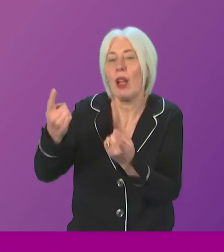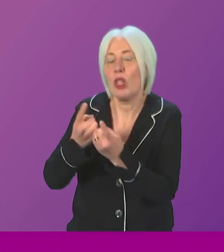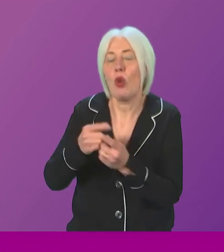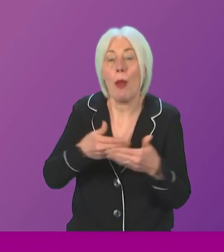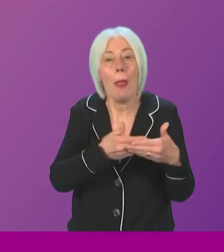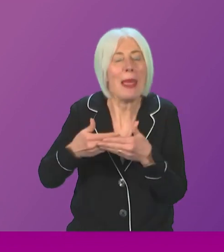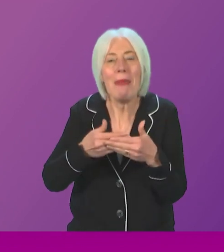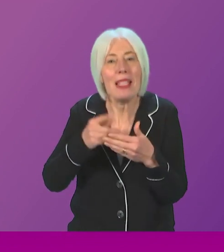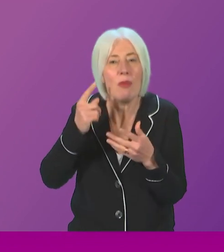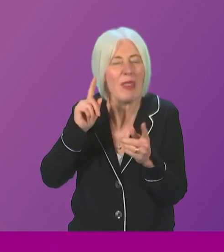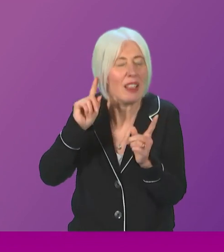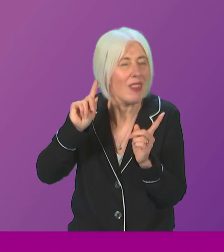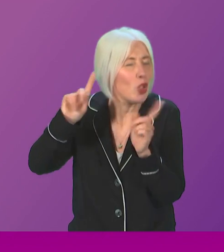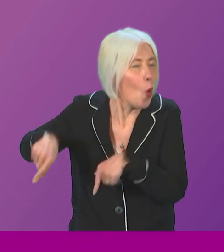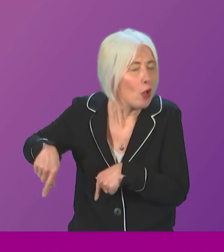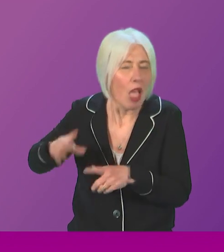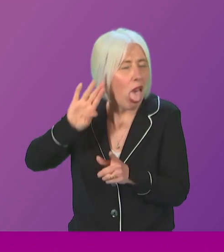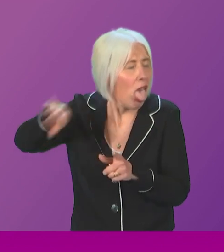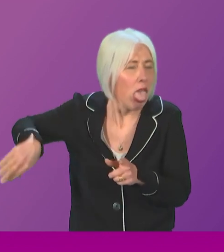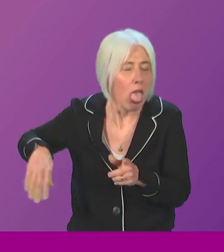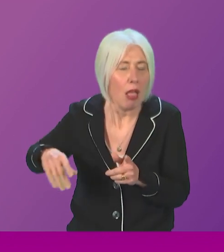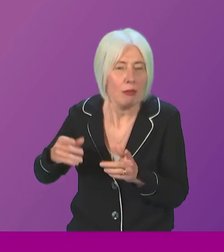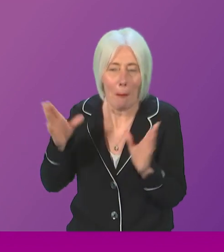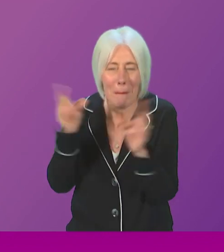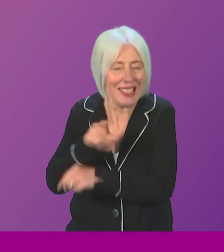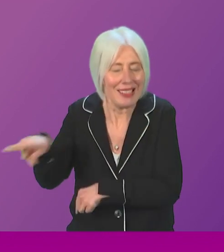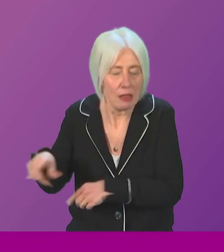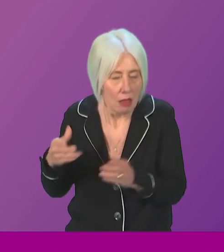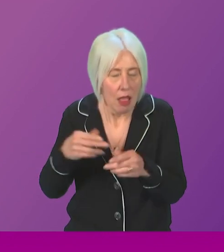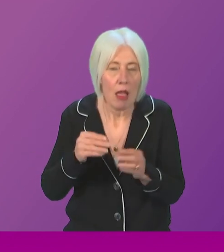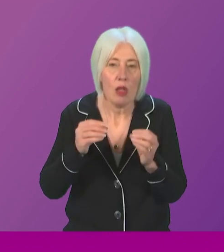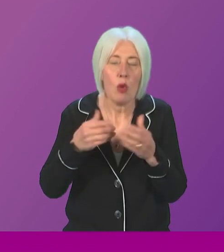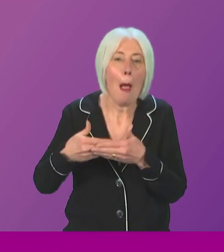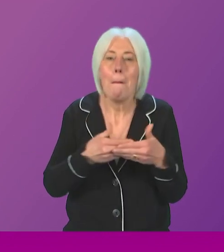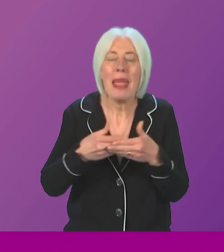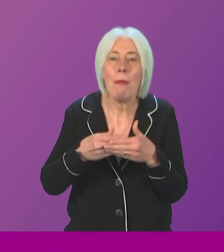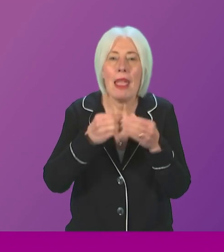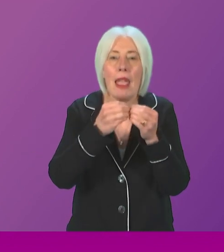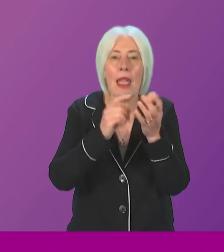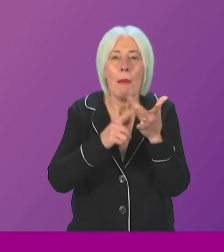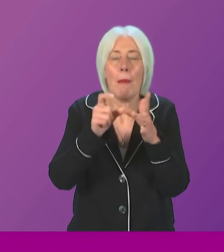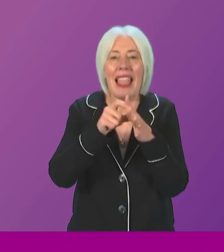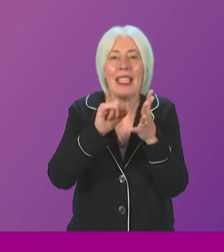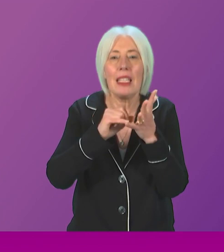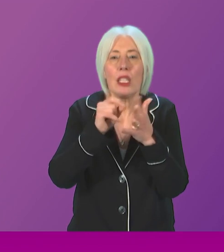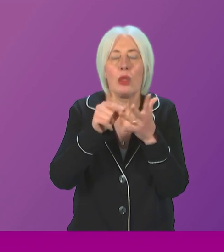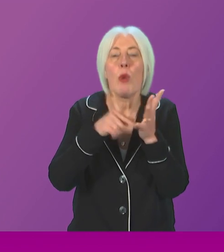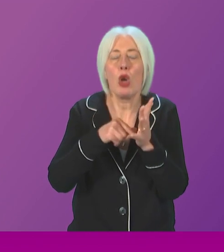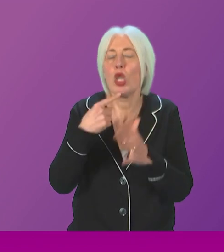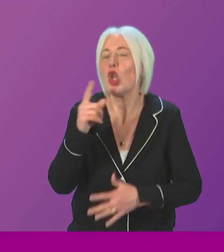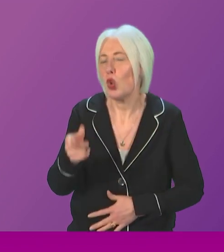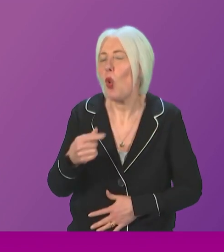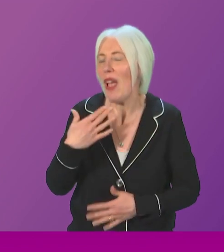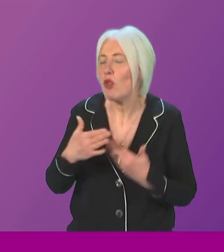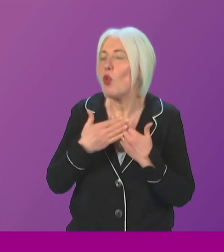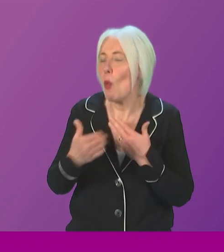baby blind spot, as it is referred to by NSPCC. And, of course, that is another issue that I am determined that we do more on. So I will